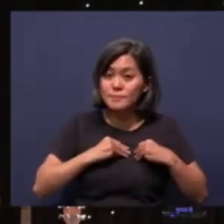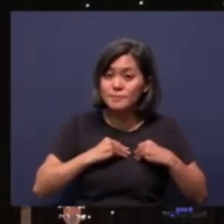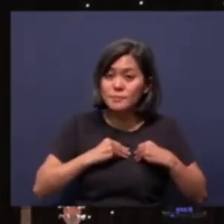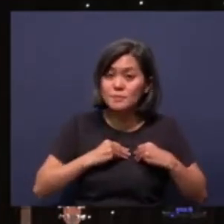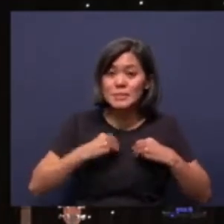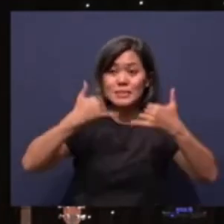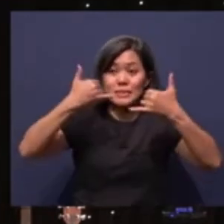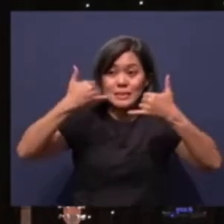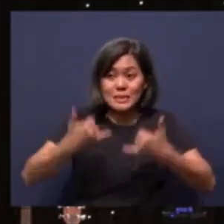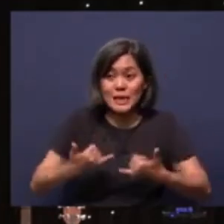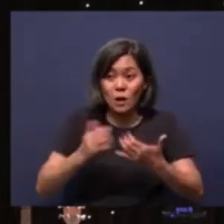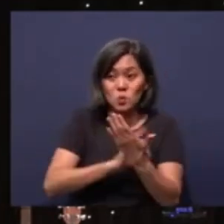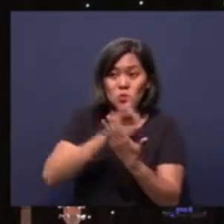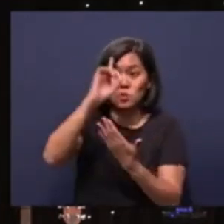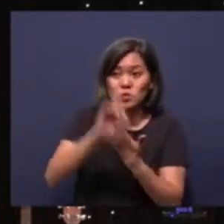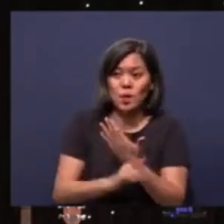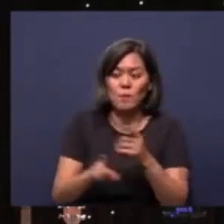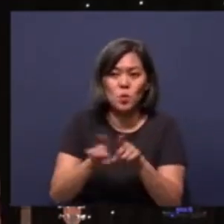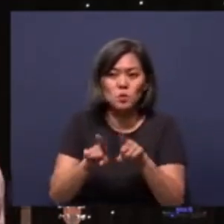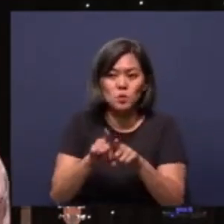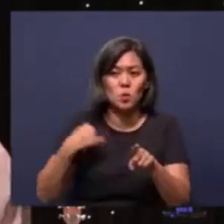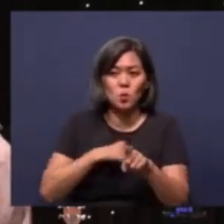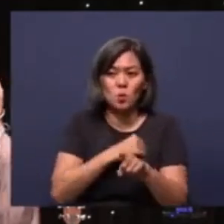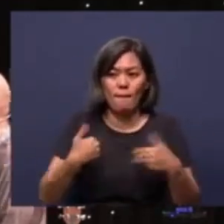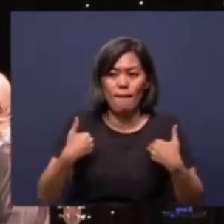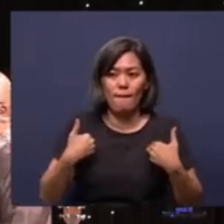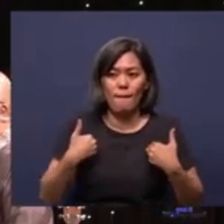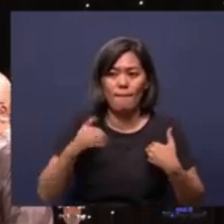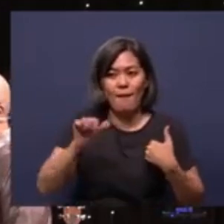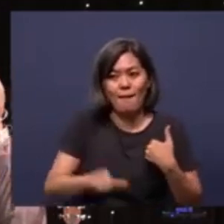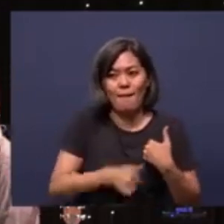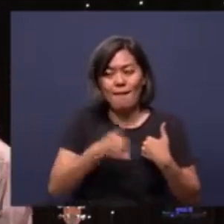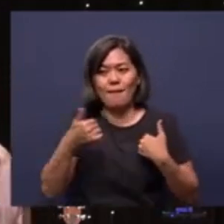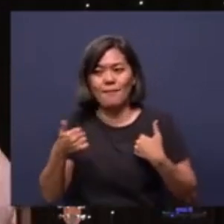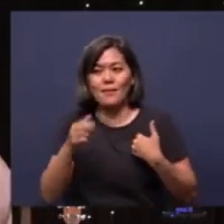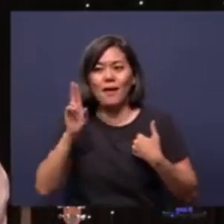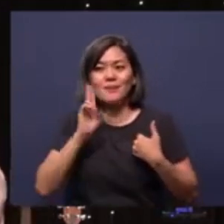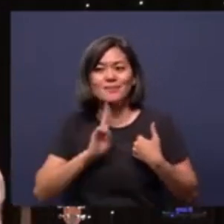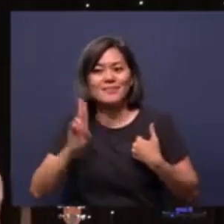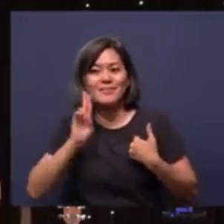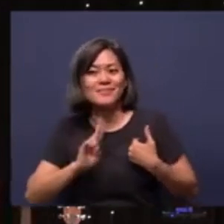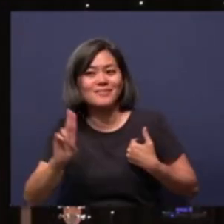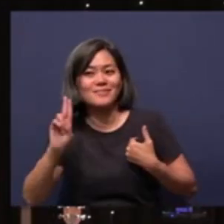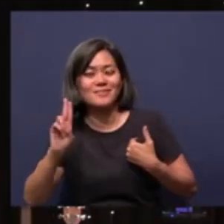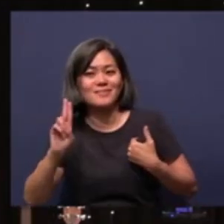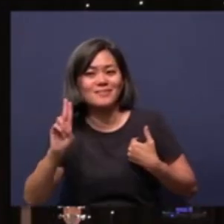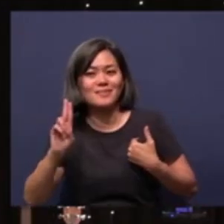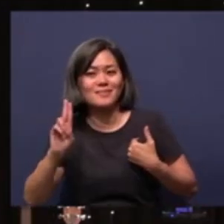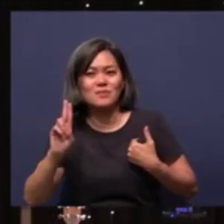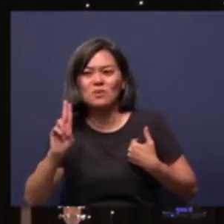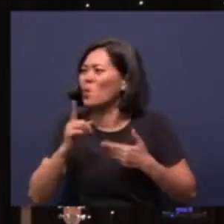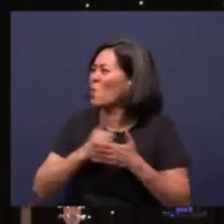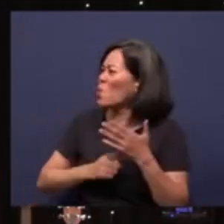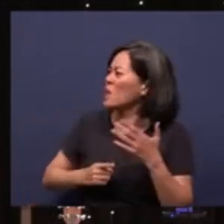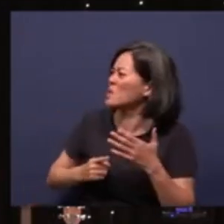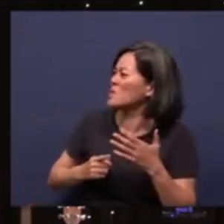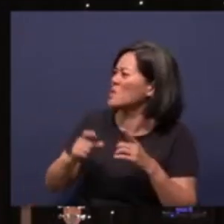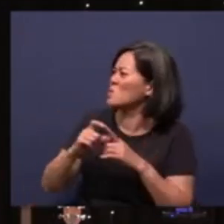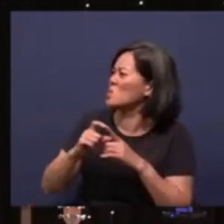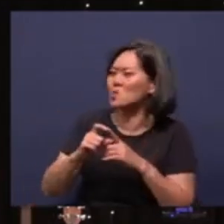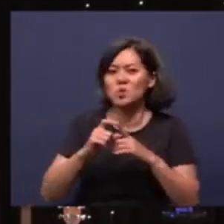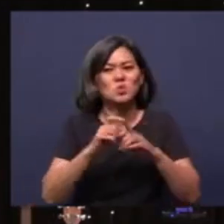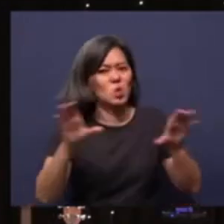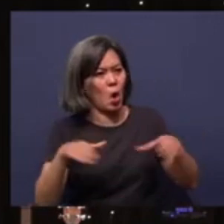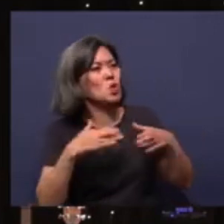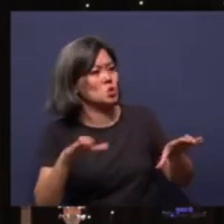Now in December, also we are having another singing, what do you use the word? Concert.